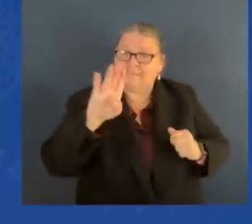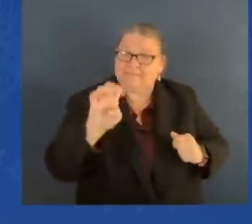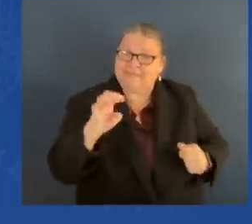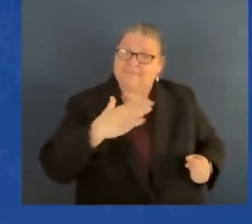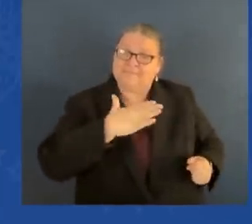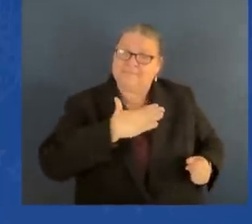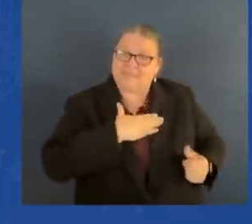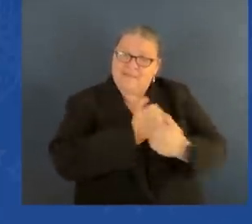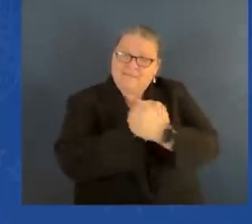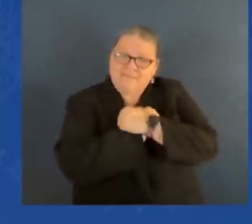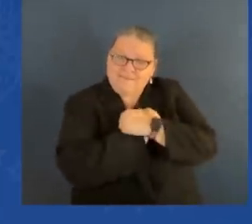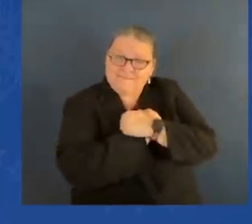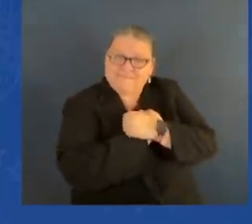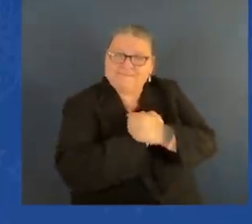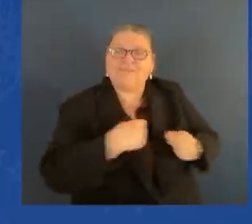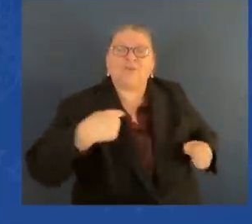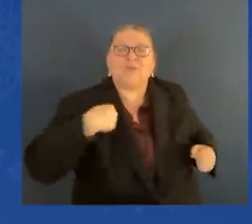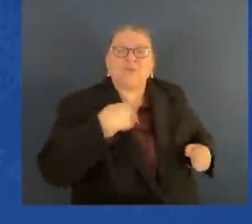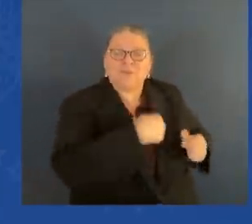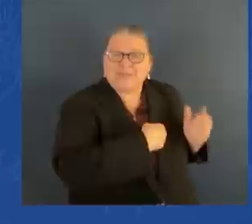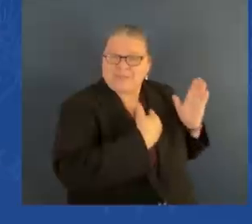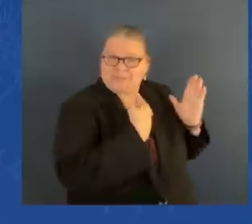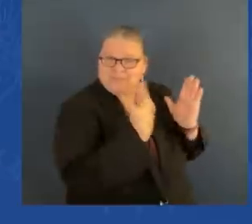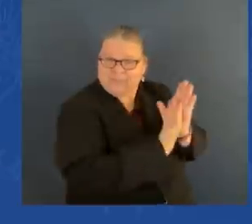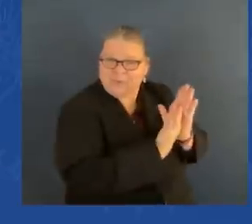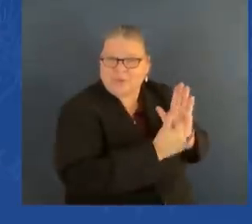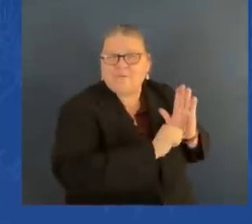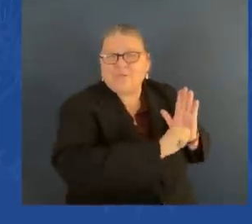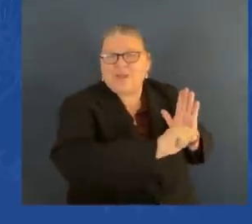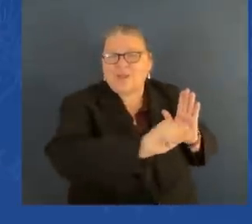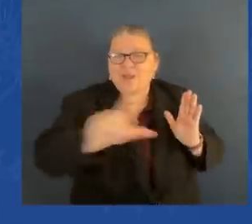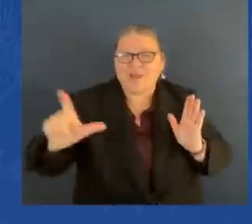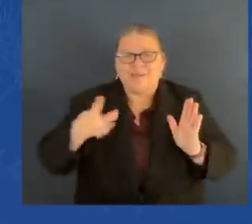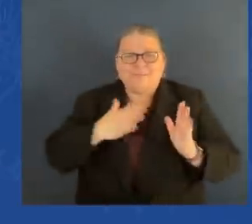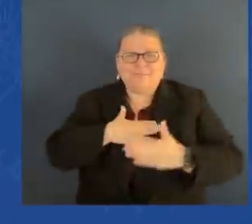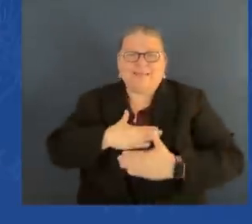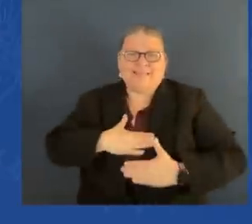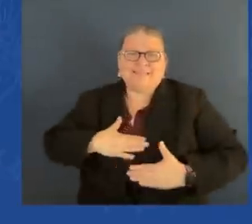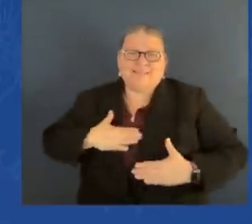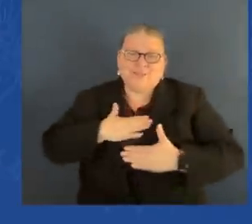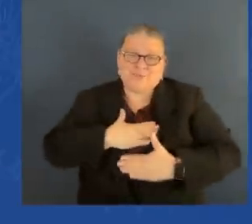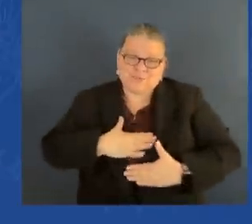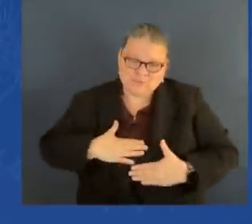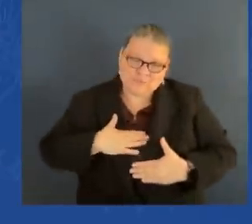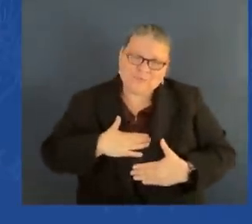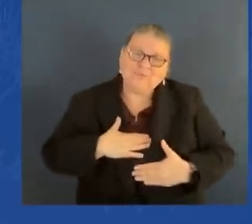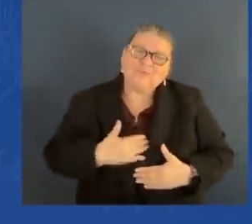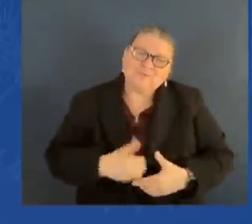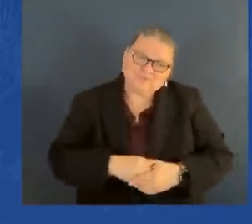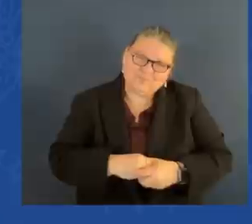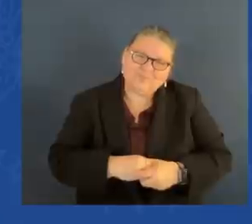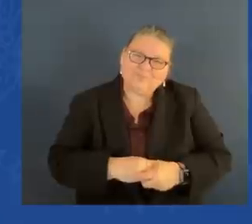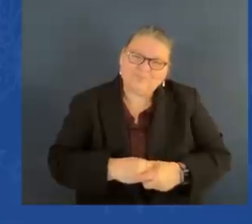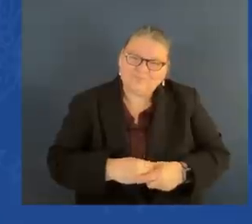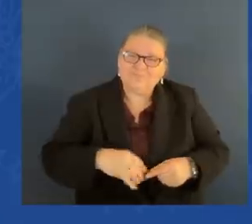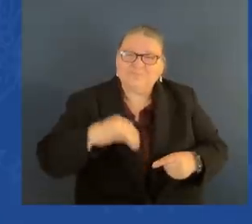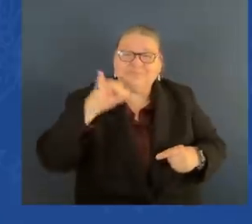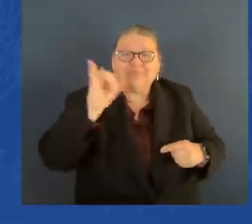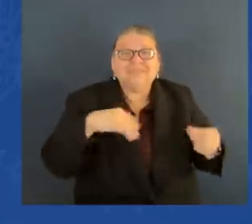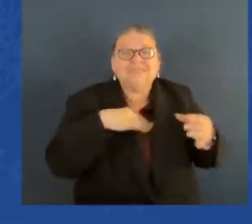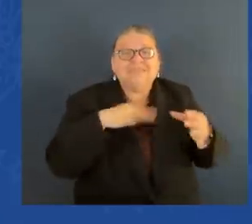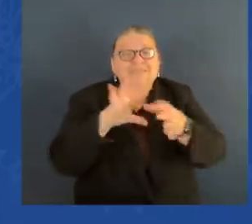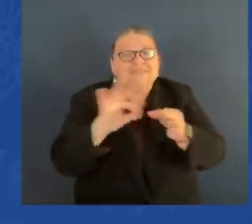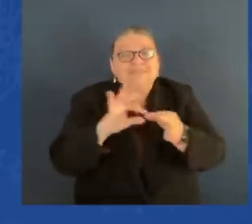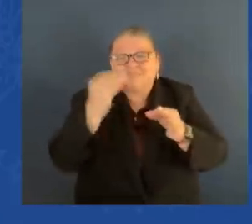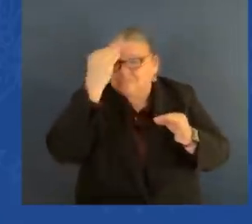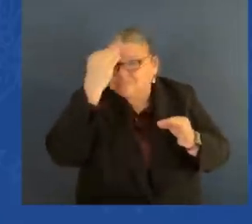You can tell when a couple has been together a long time, still looks at each other with